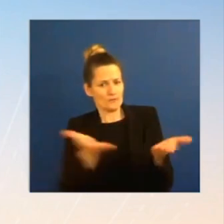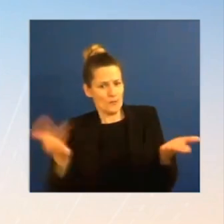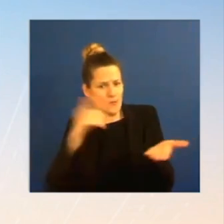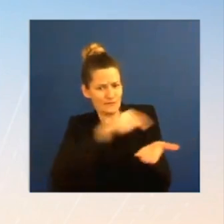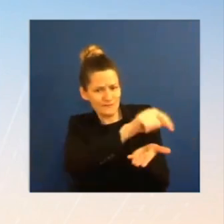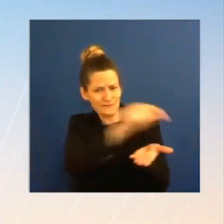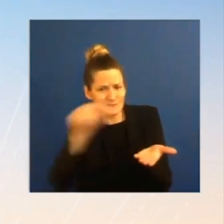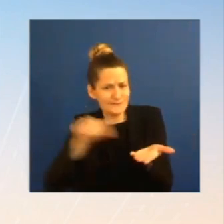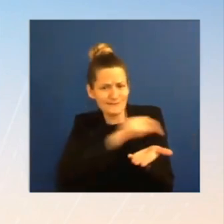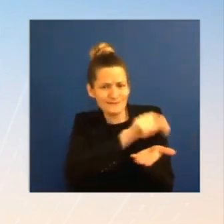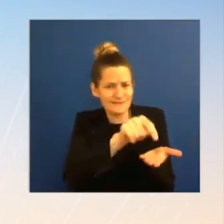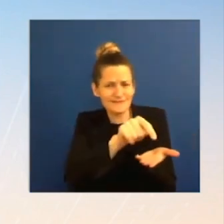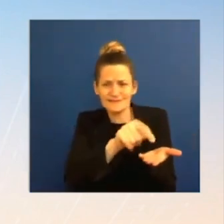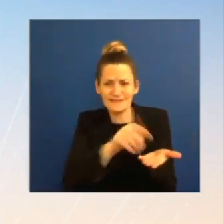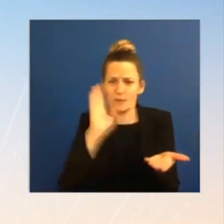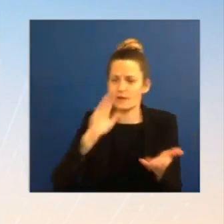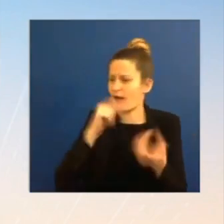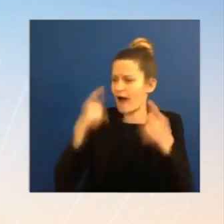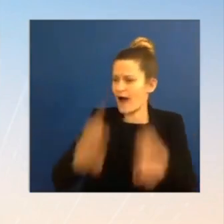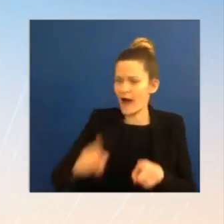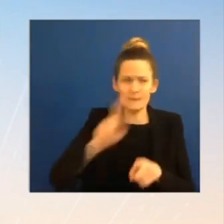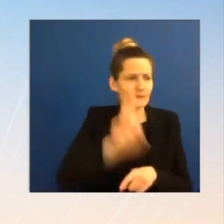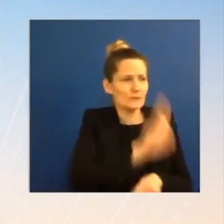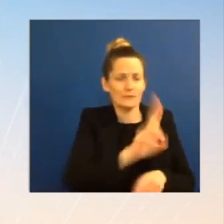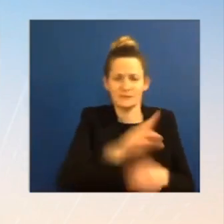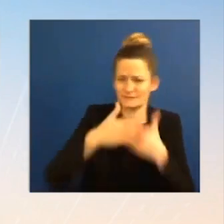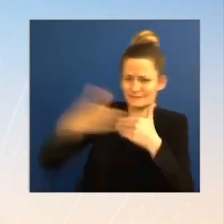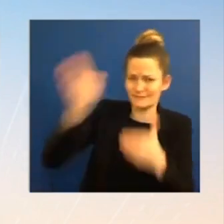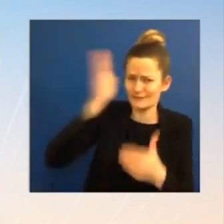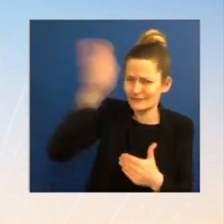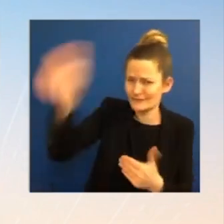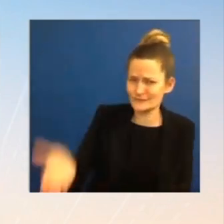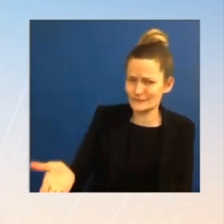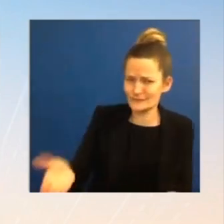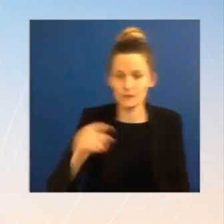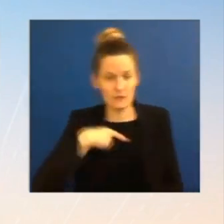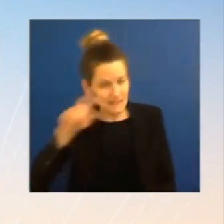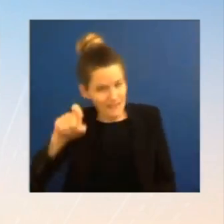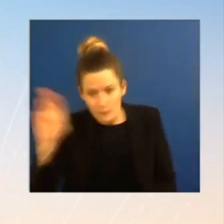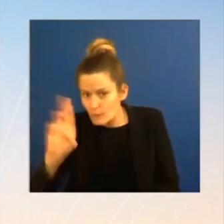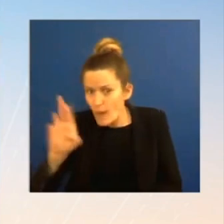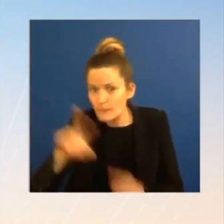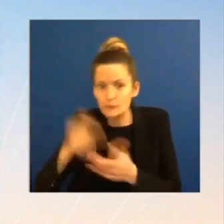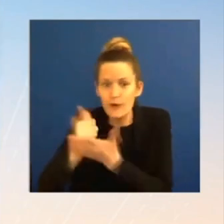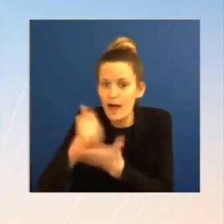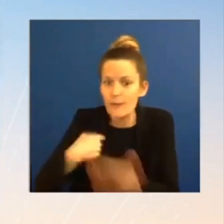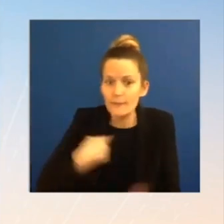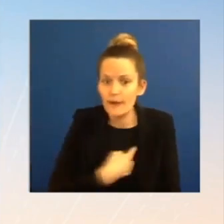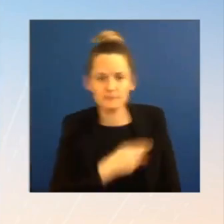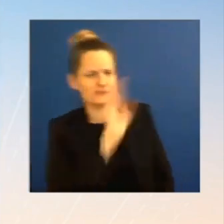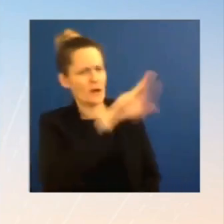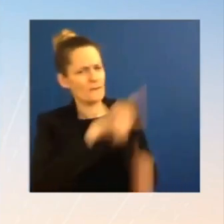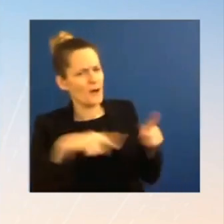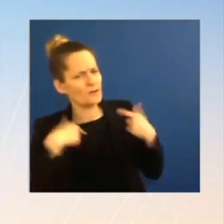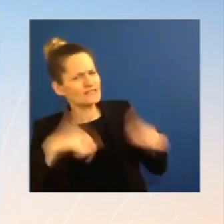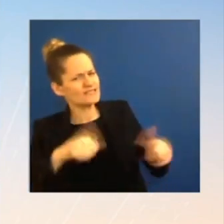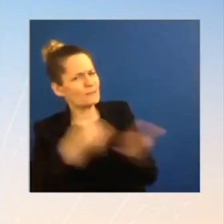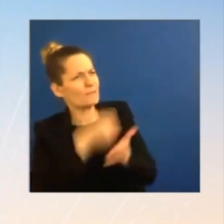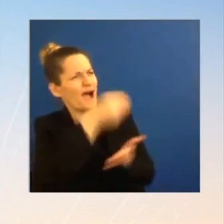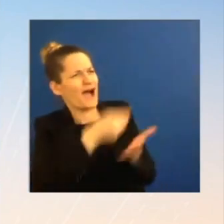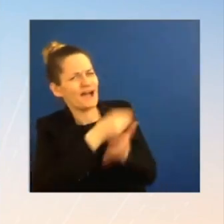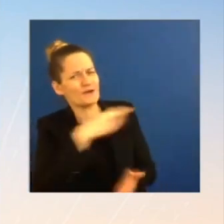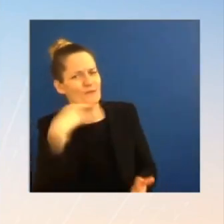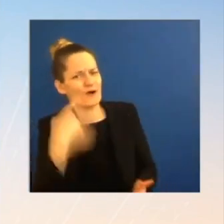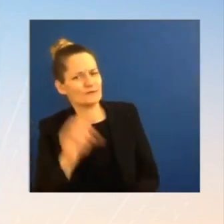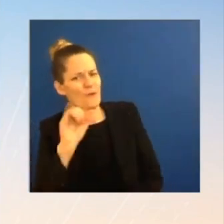any Republicans from joining us in that effort. Go ahead. As long as we're buying Russian oil, though, aren't we financing the war? Well, Jackie, again, it's